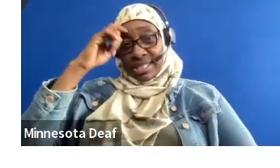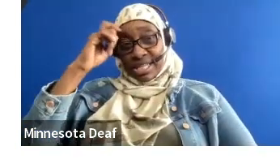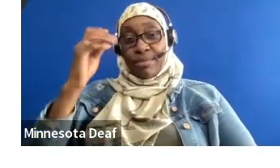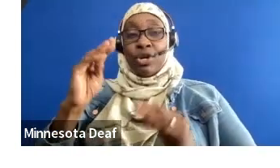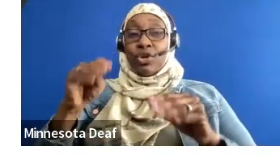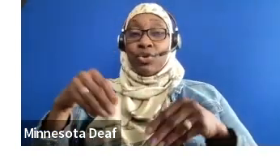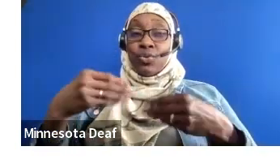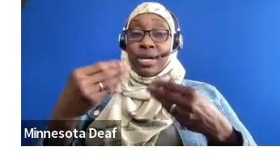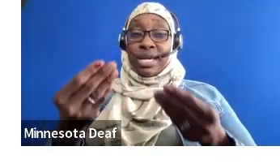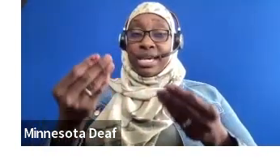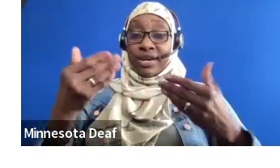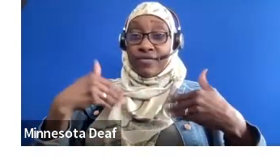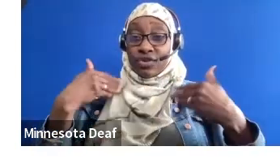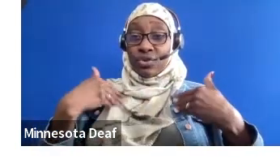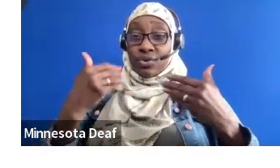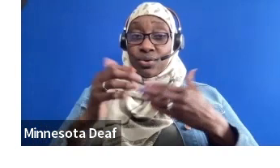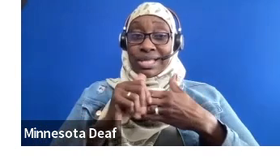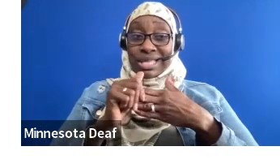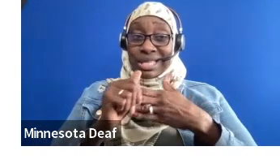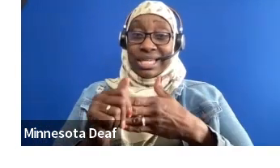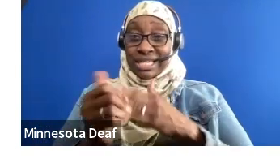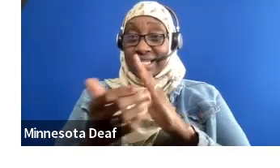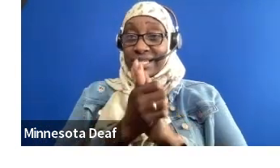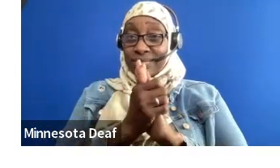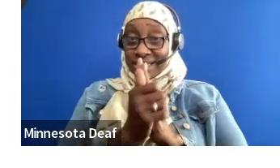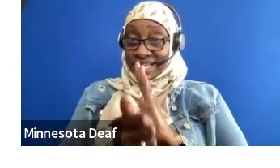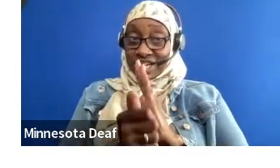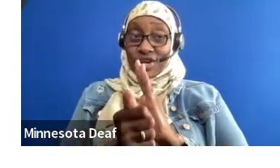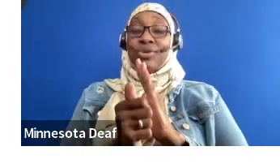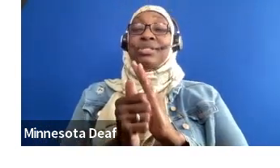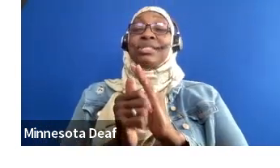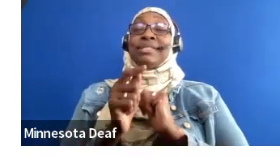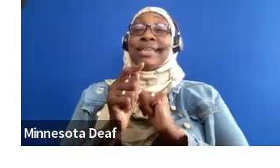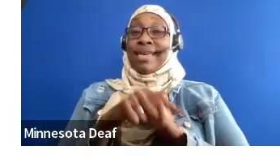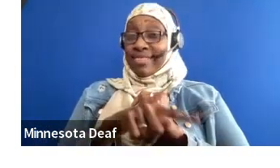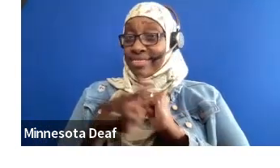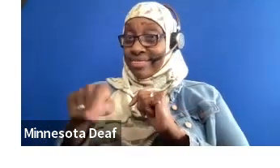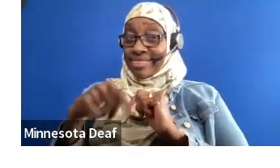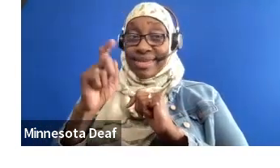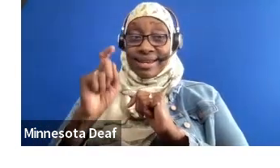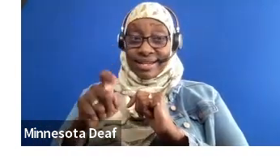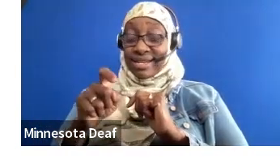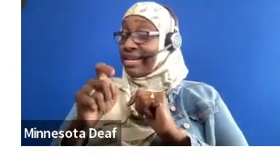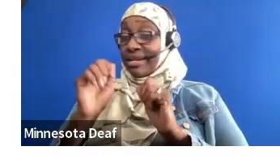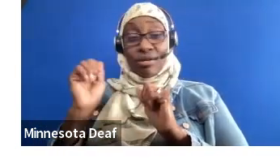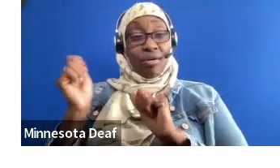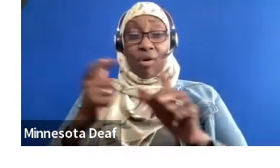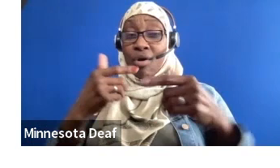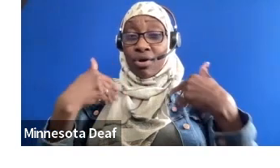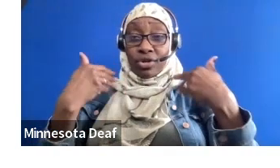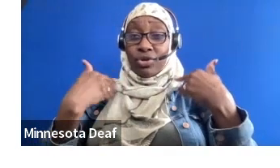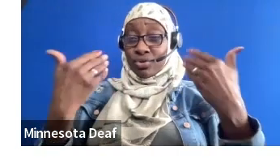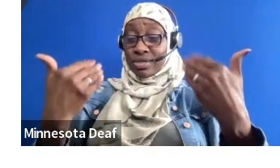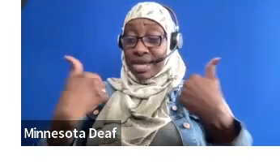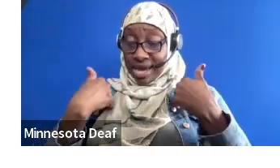they need. We serve all youths, ages, 14 to 16 with a documented disability. However, you and me, right?